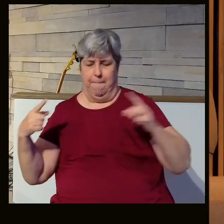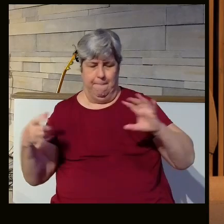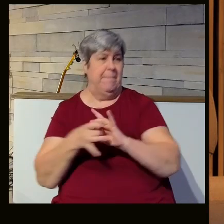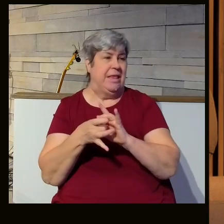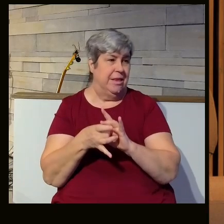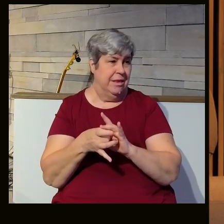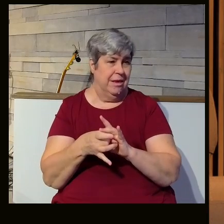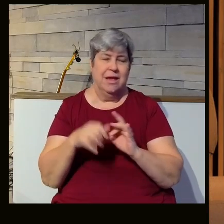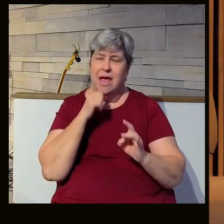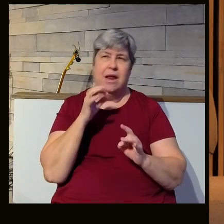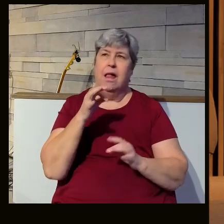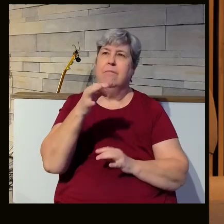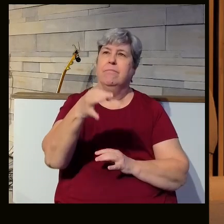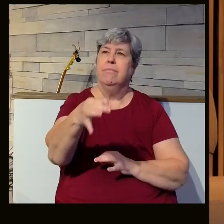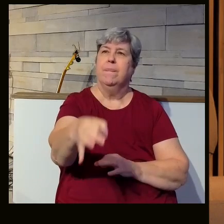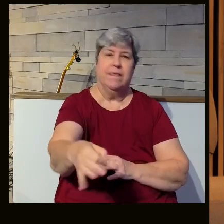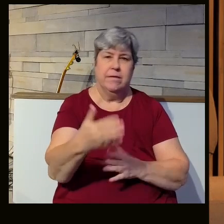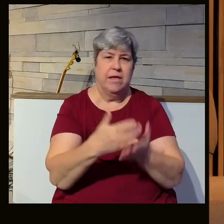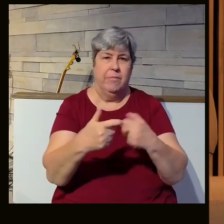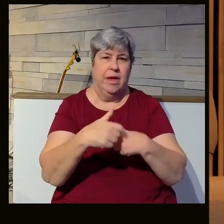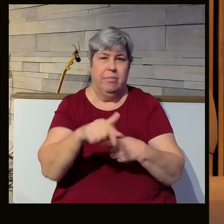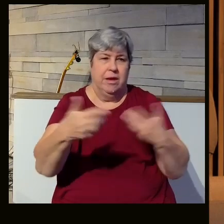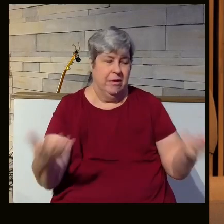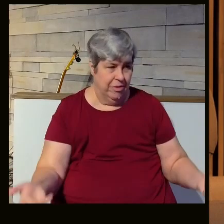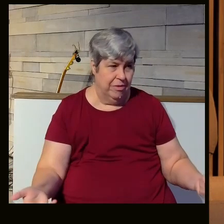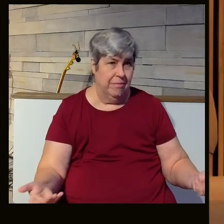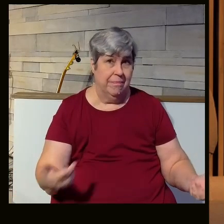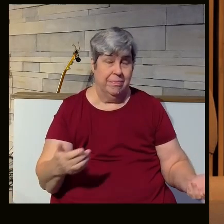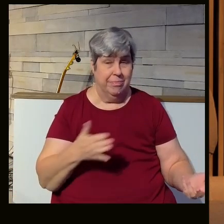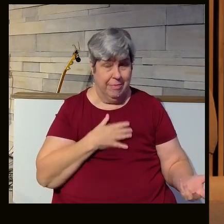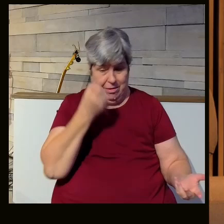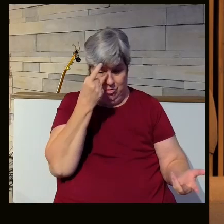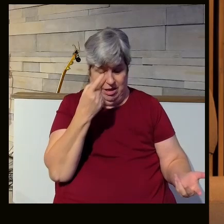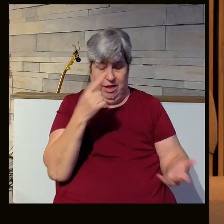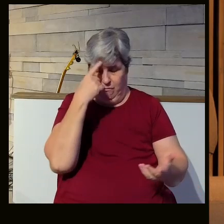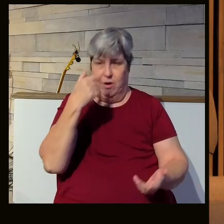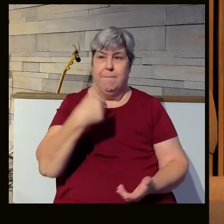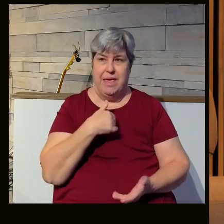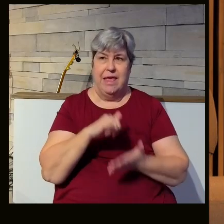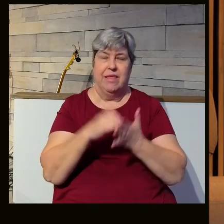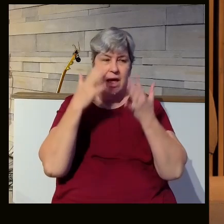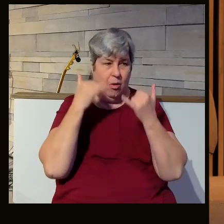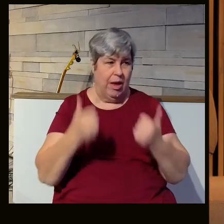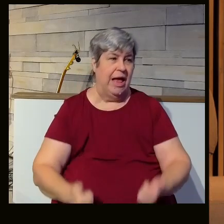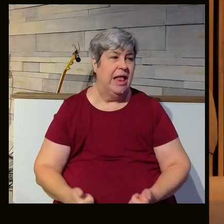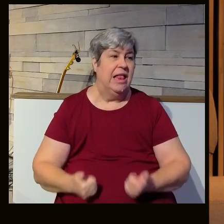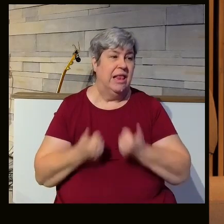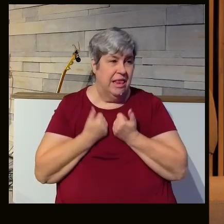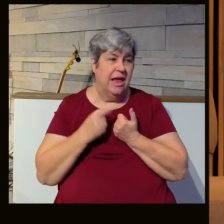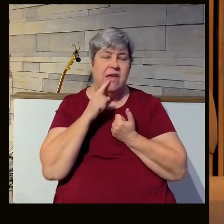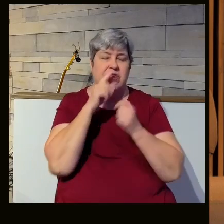and not at some arbitrary point along the way. And for me, that's why life